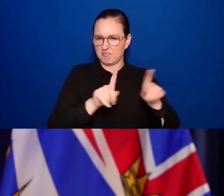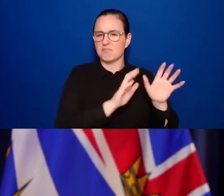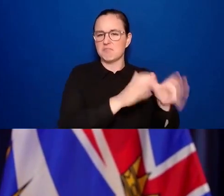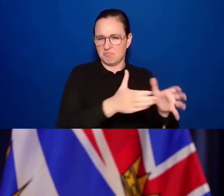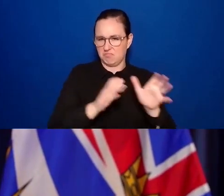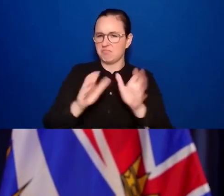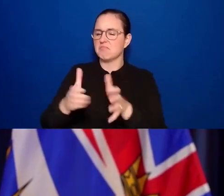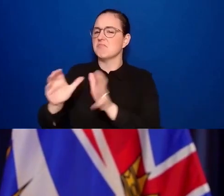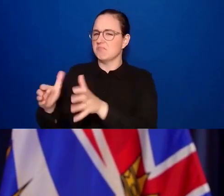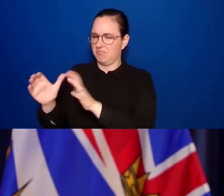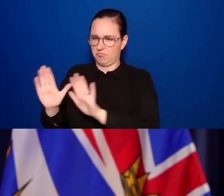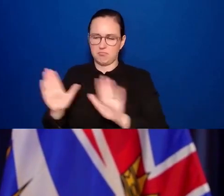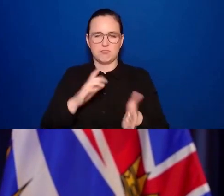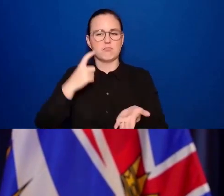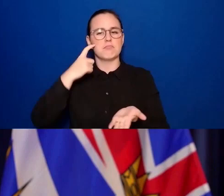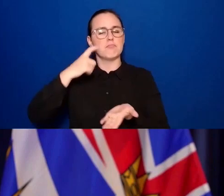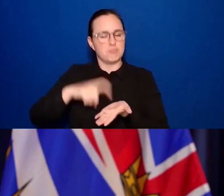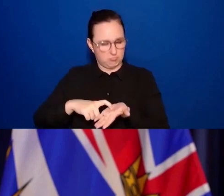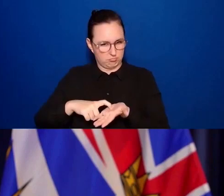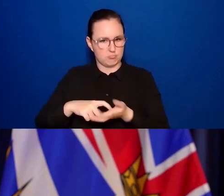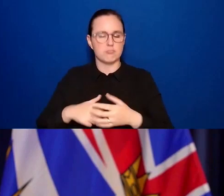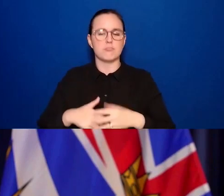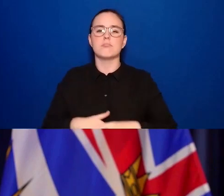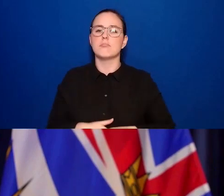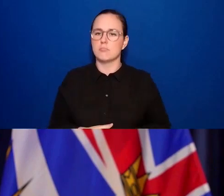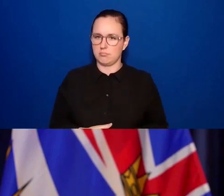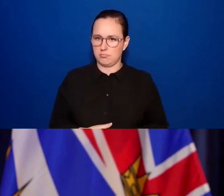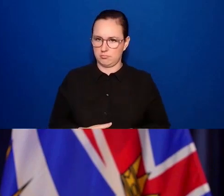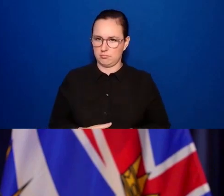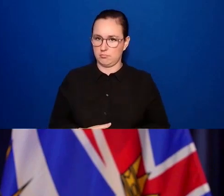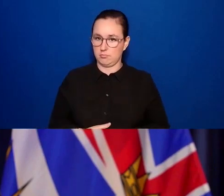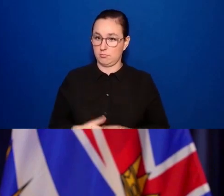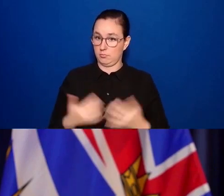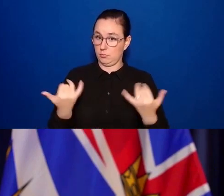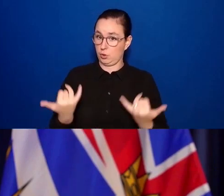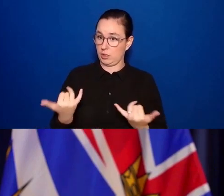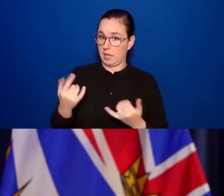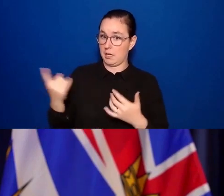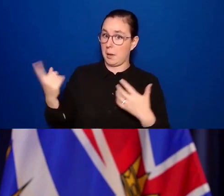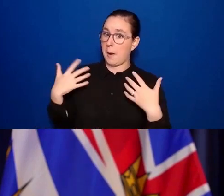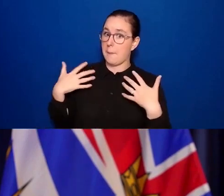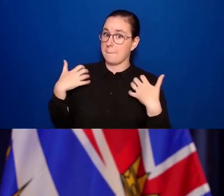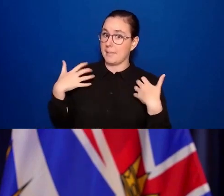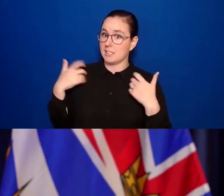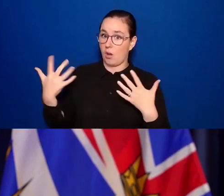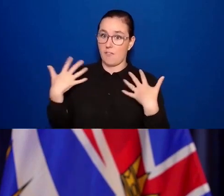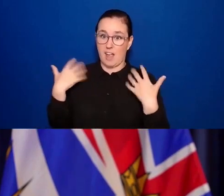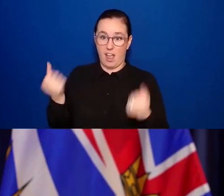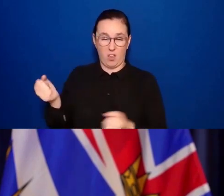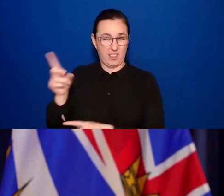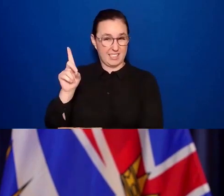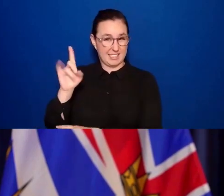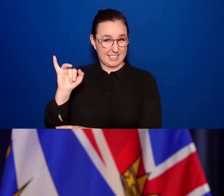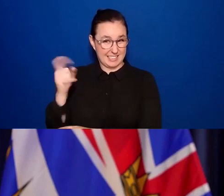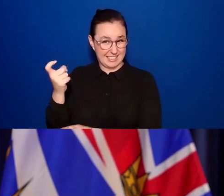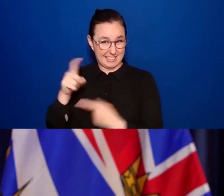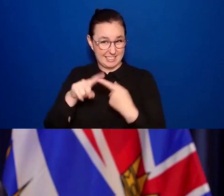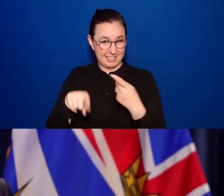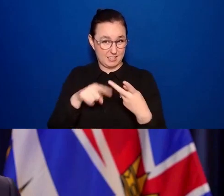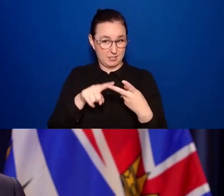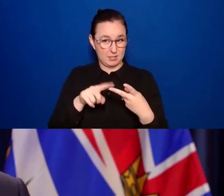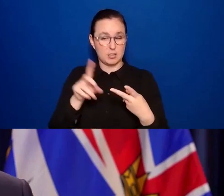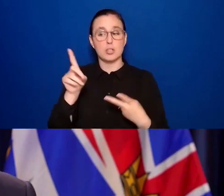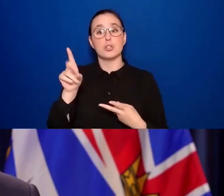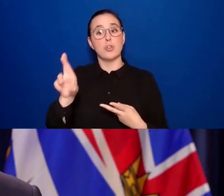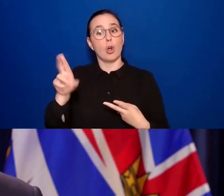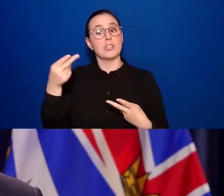nation. I'm joined today by Minister of Health Adrian Dix and public health officer Dr. Bonnie Henry to talk about